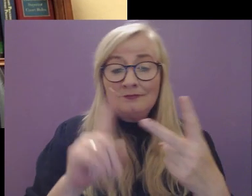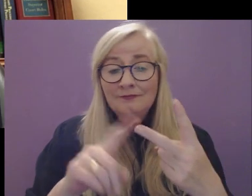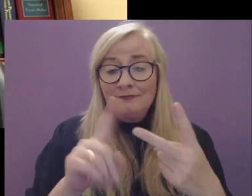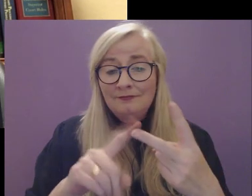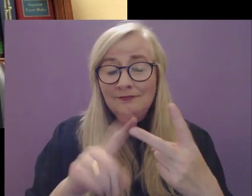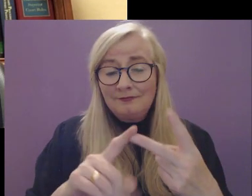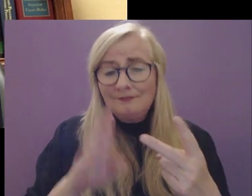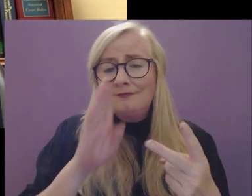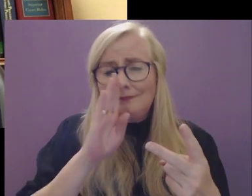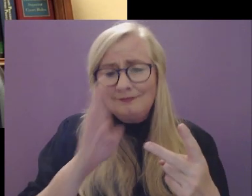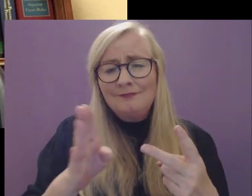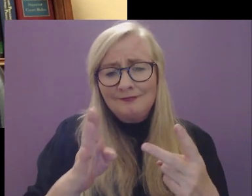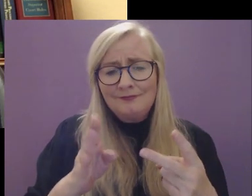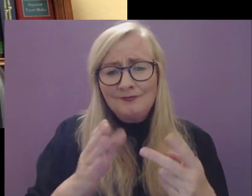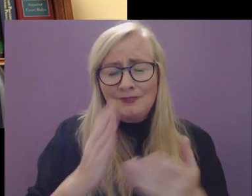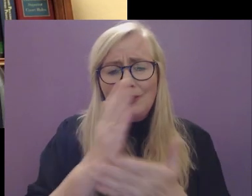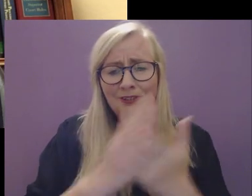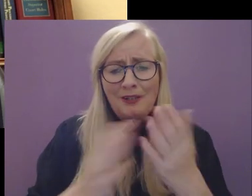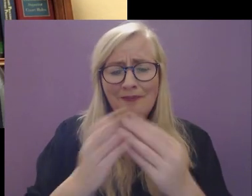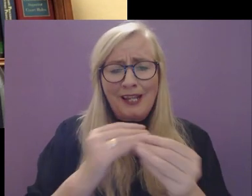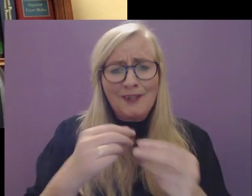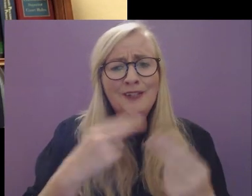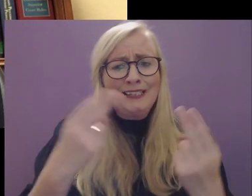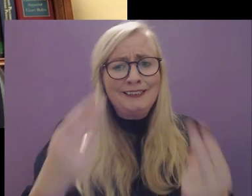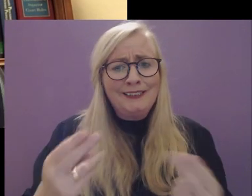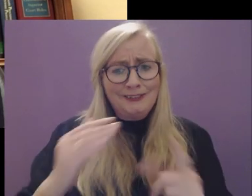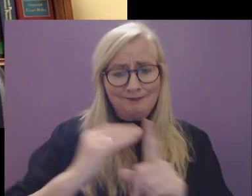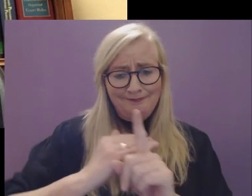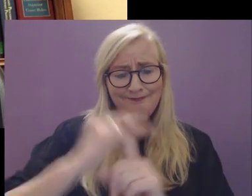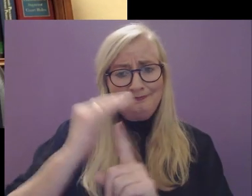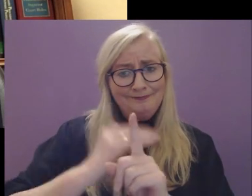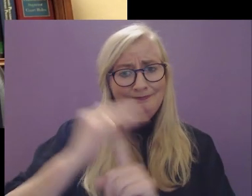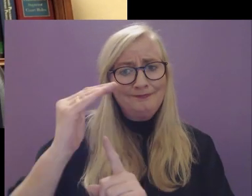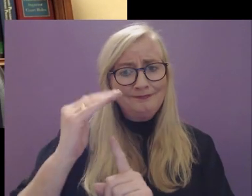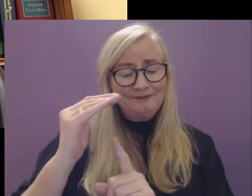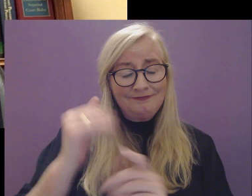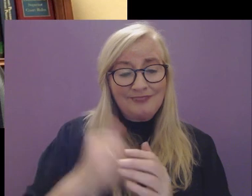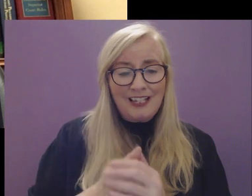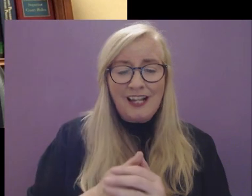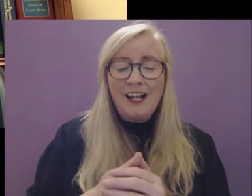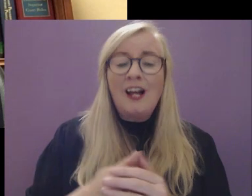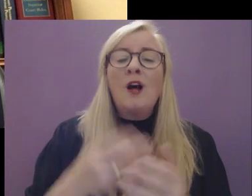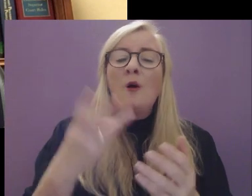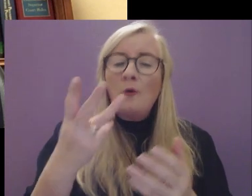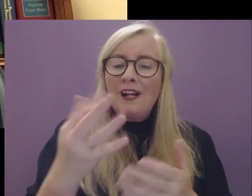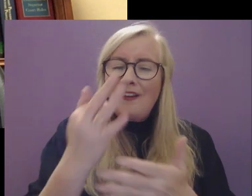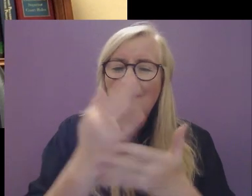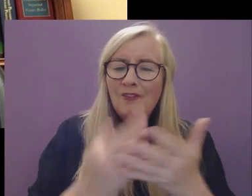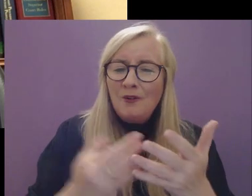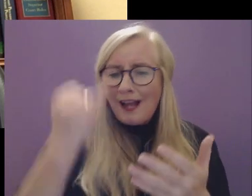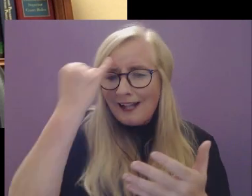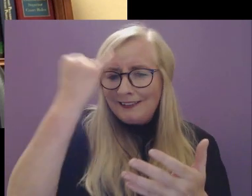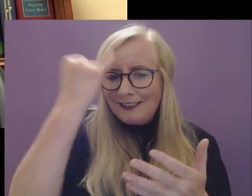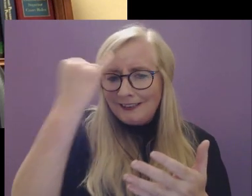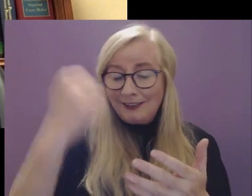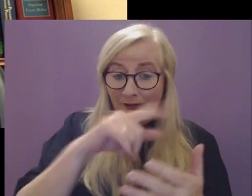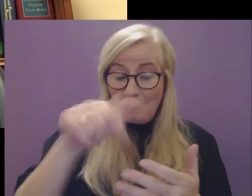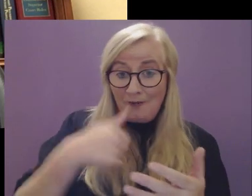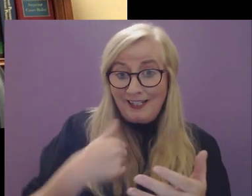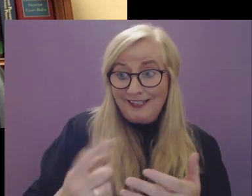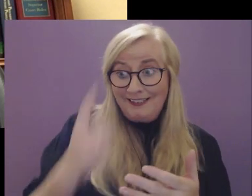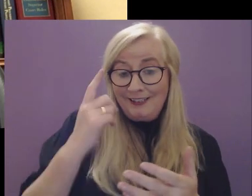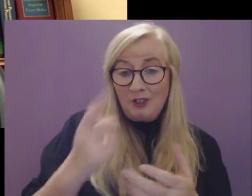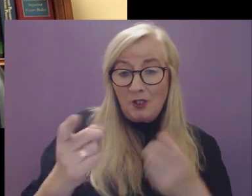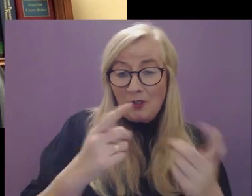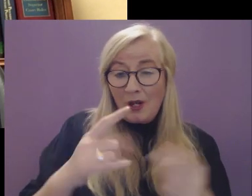I'd like to speak very frankly about some areas in which I think there is a lot of room for improvement. I'm going to outline a few initiatives which we have